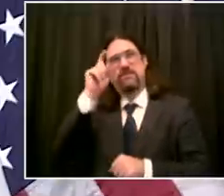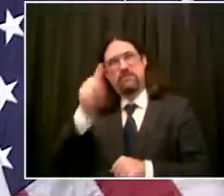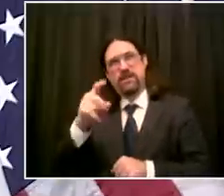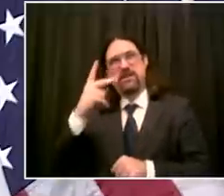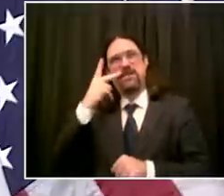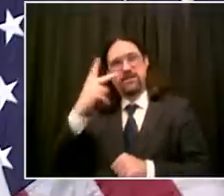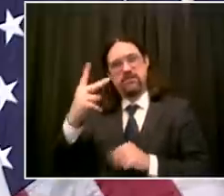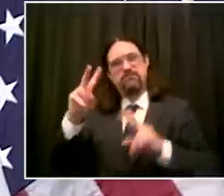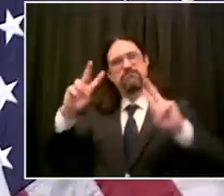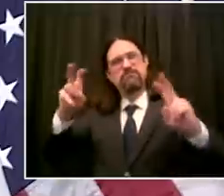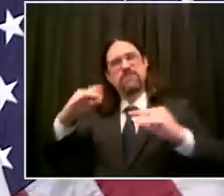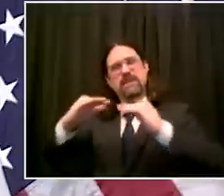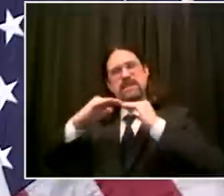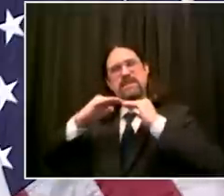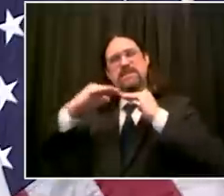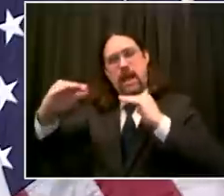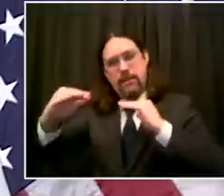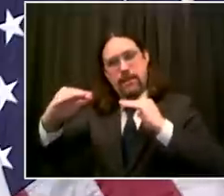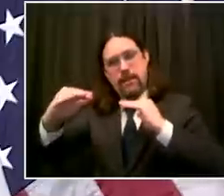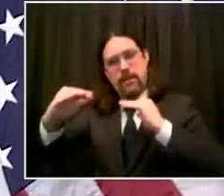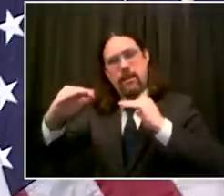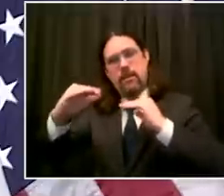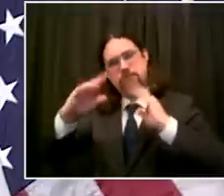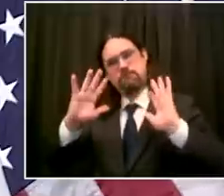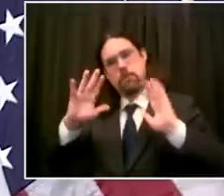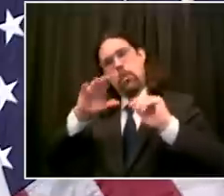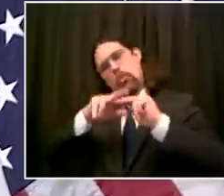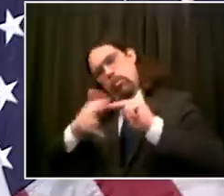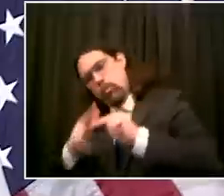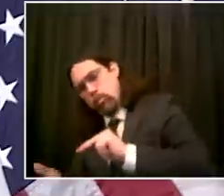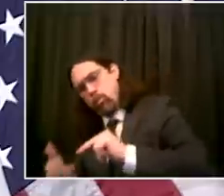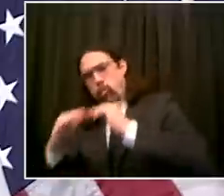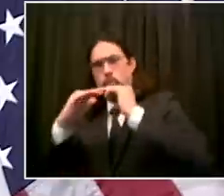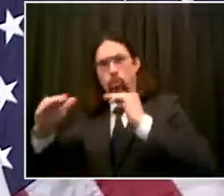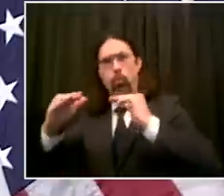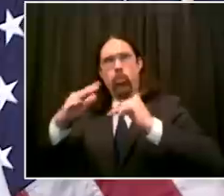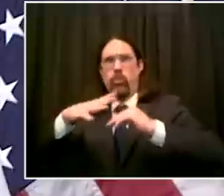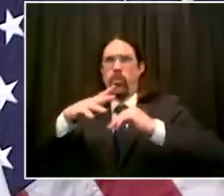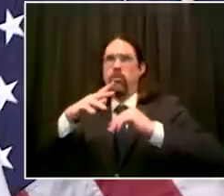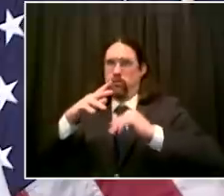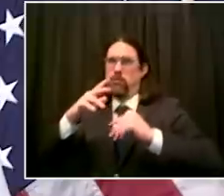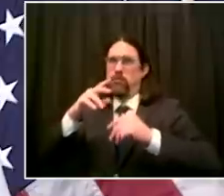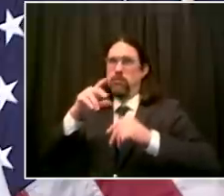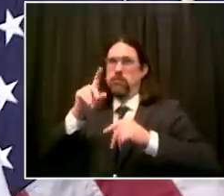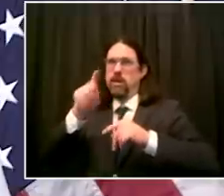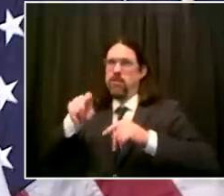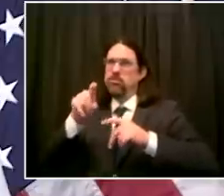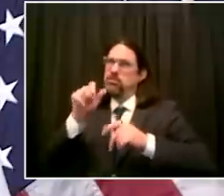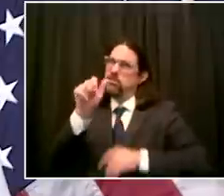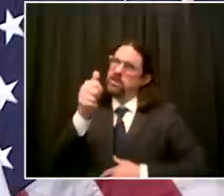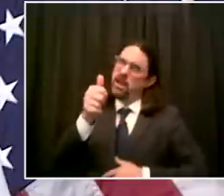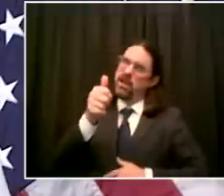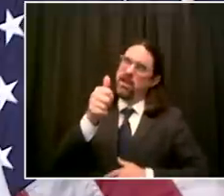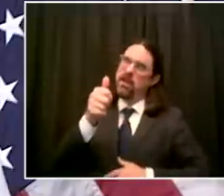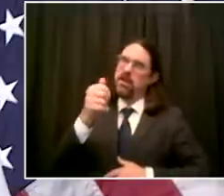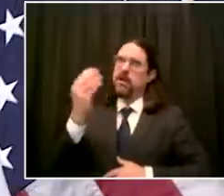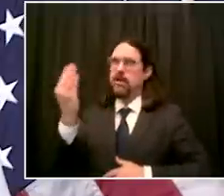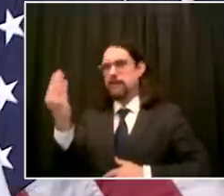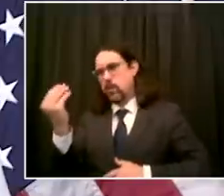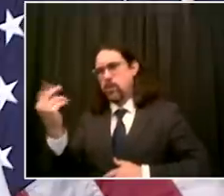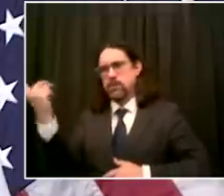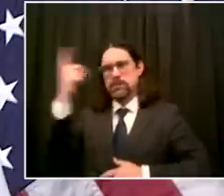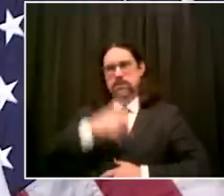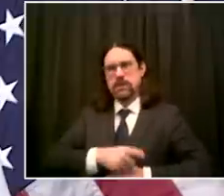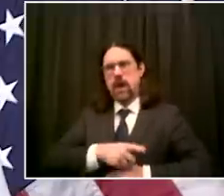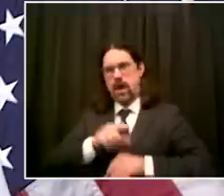make it just a little more rigorous we have to be confident that we'll be able to hold uh at that level my